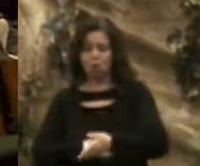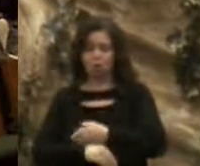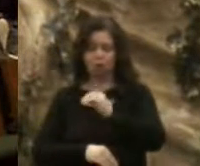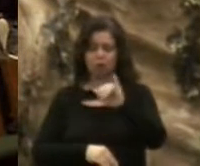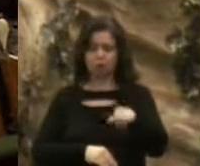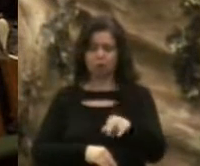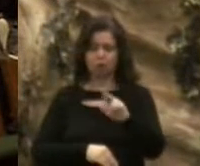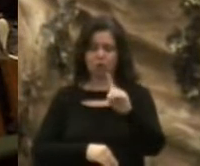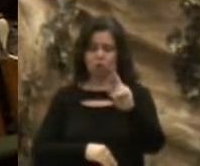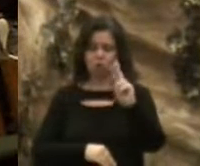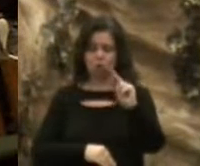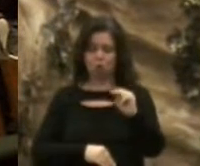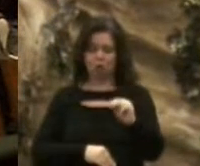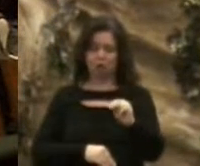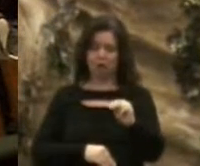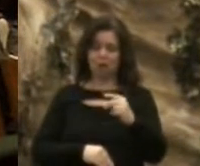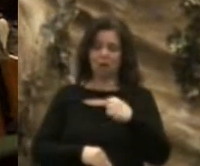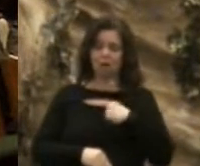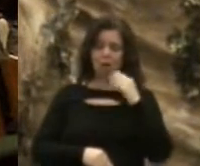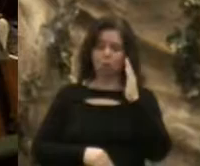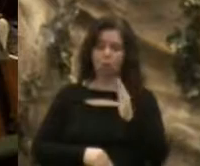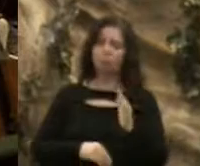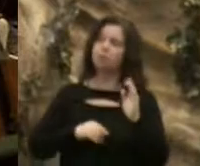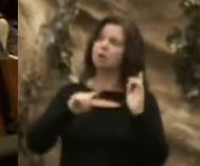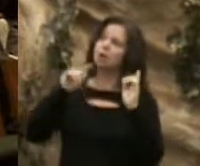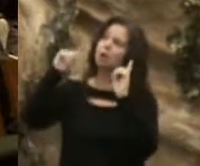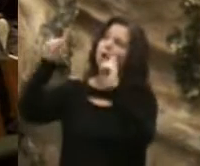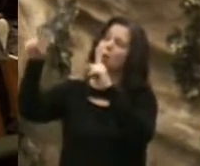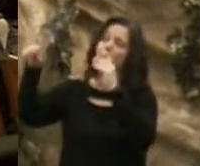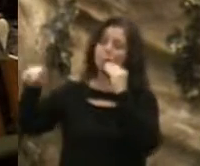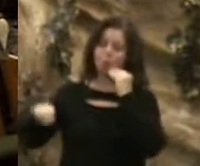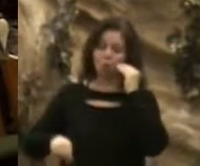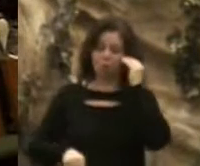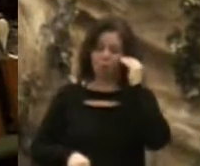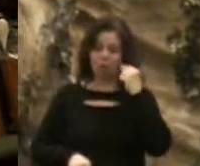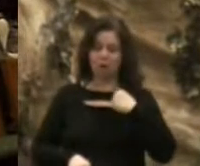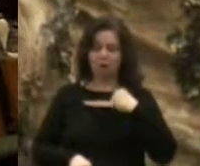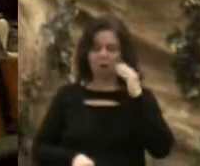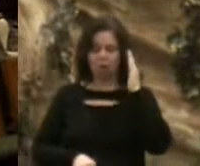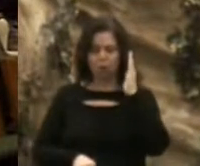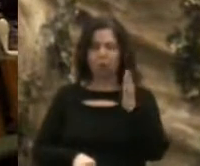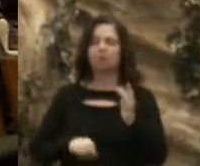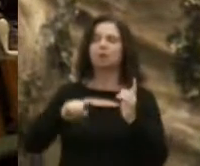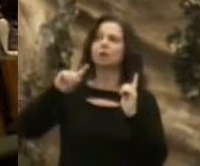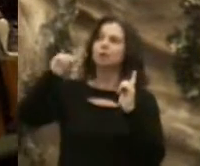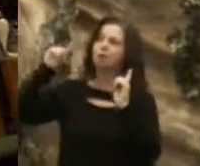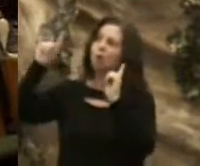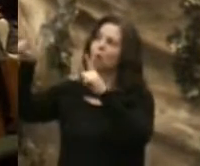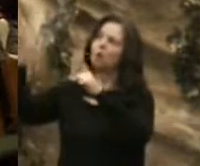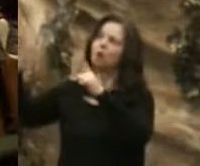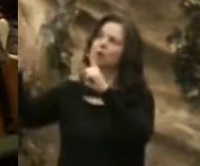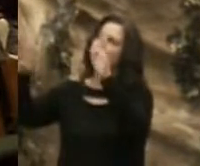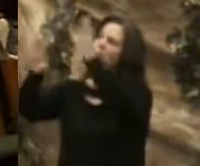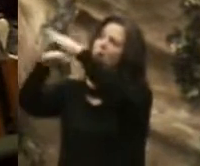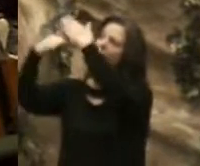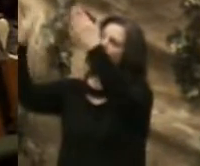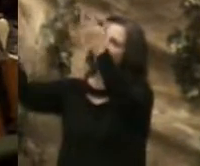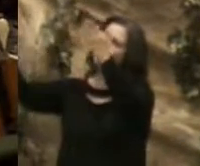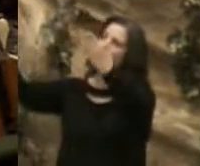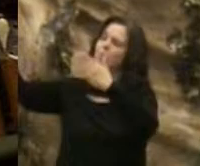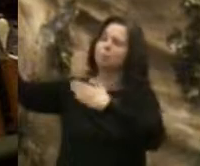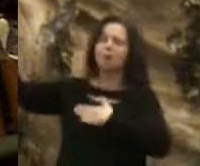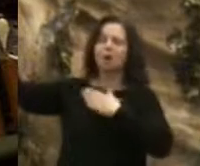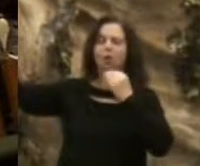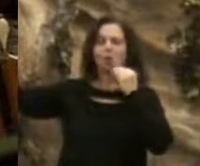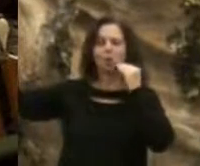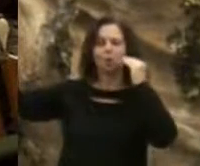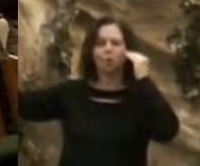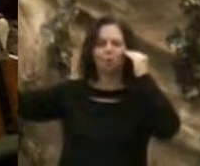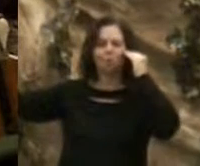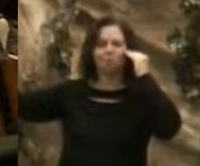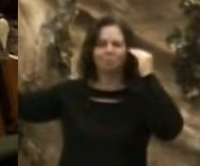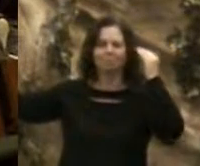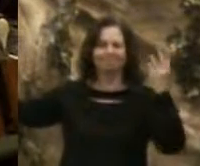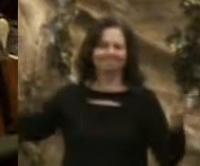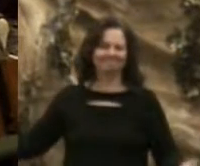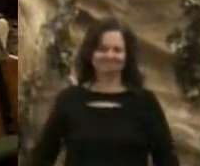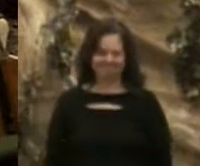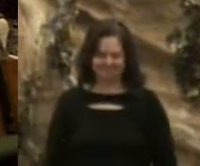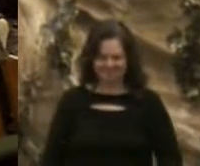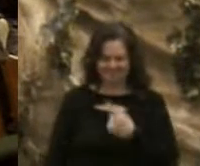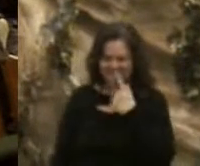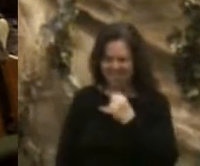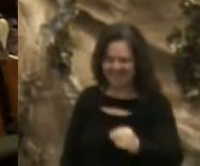-faring